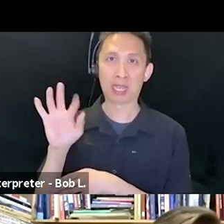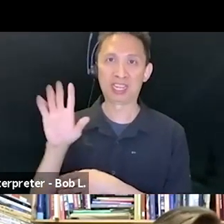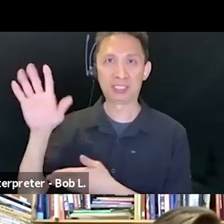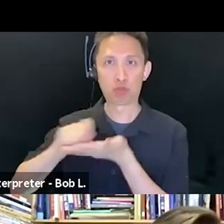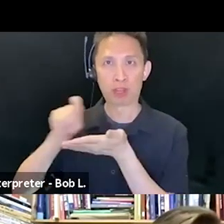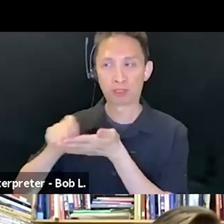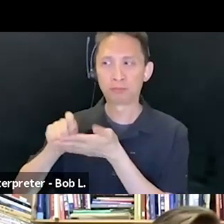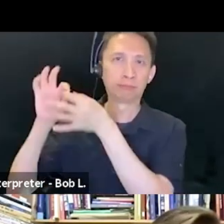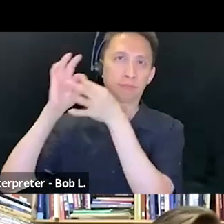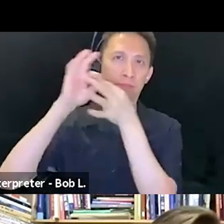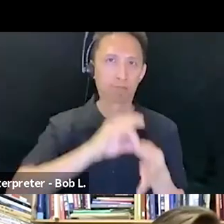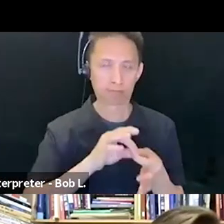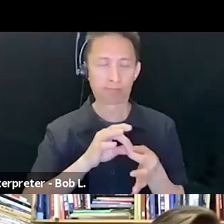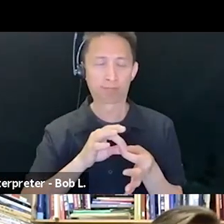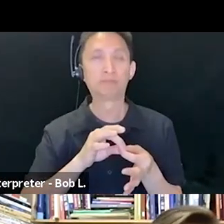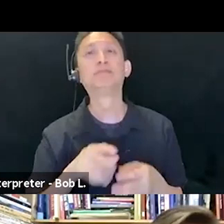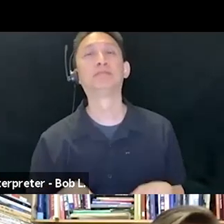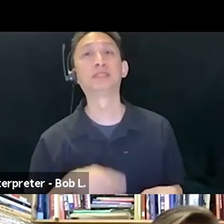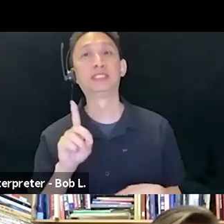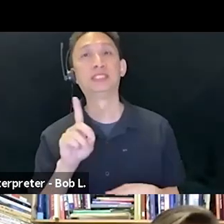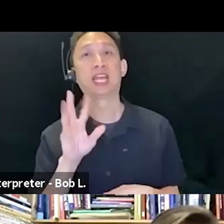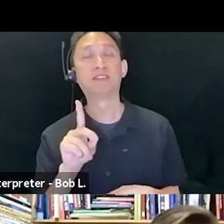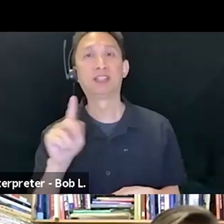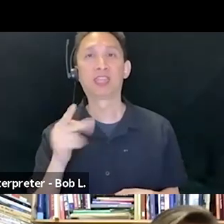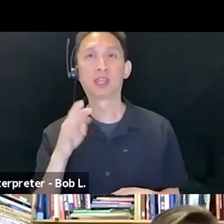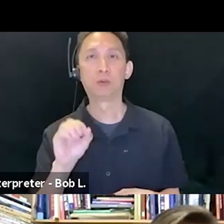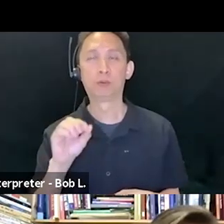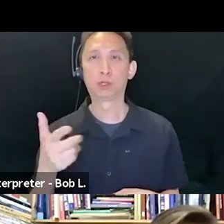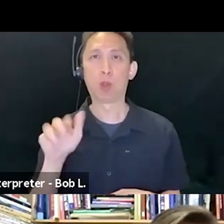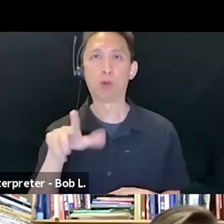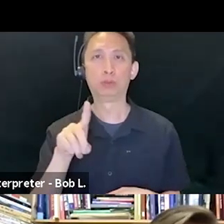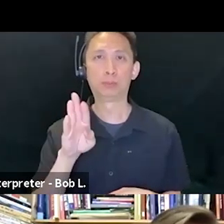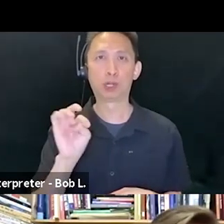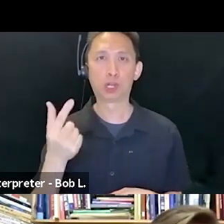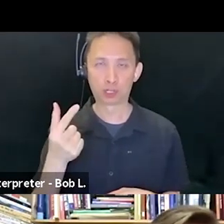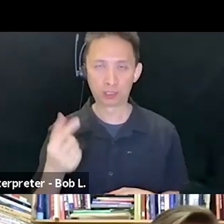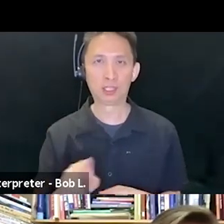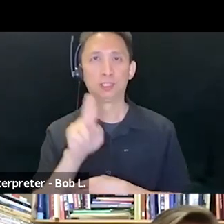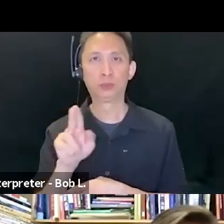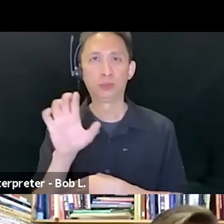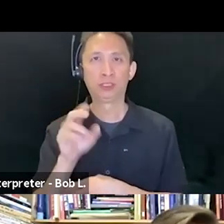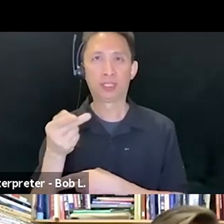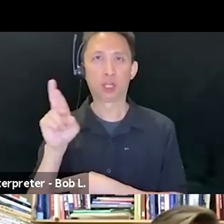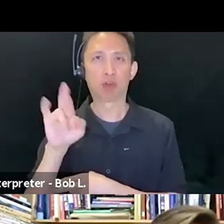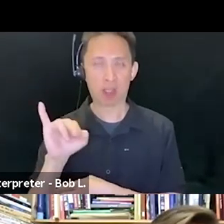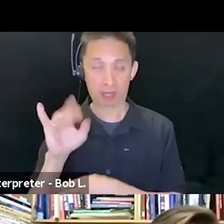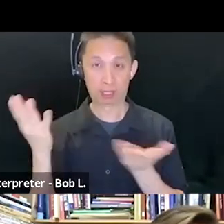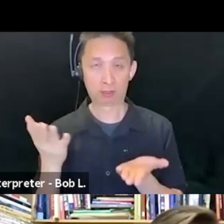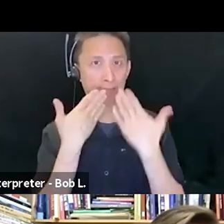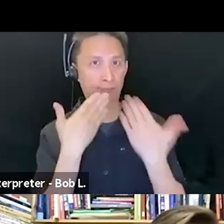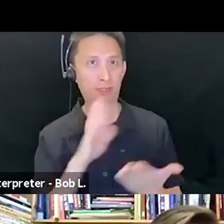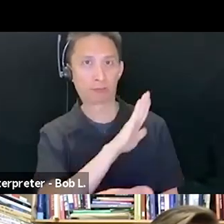I want to thank David Theo Goldberg and his staff for organizing this event. And let me briefly remark